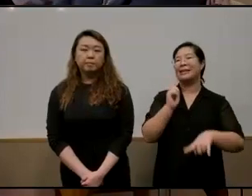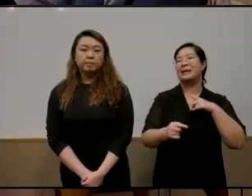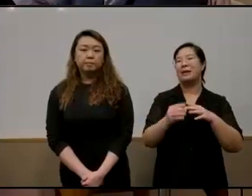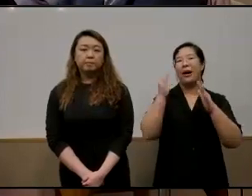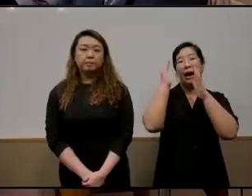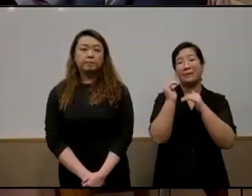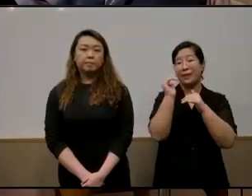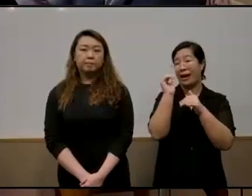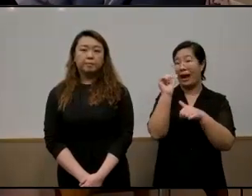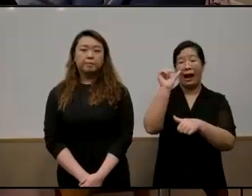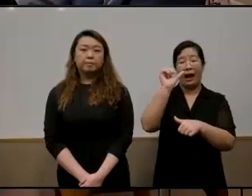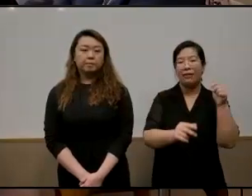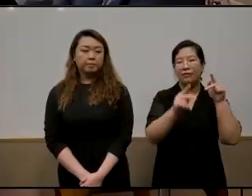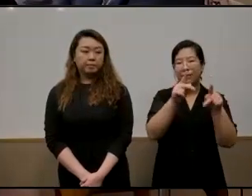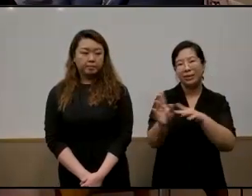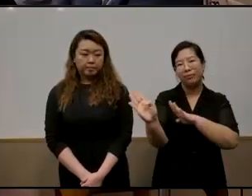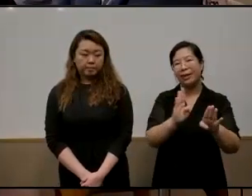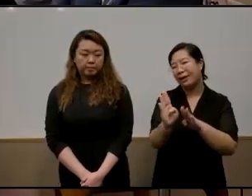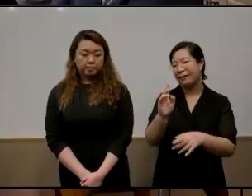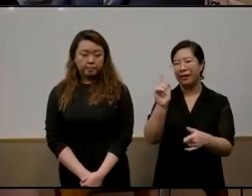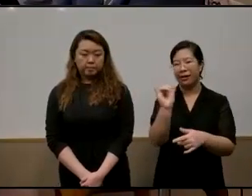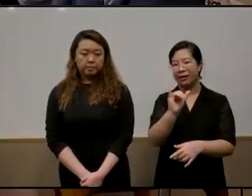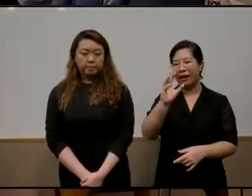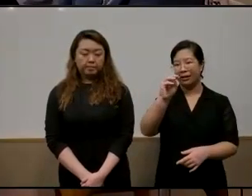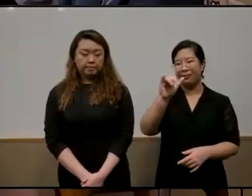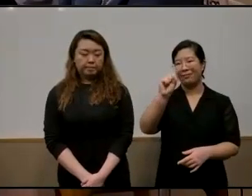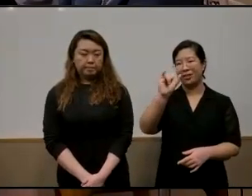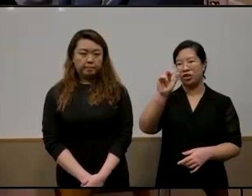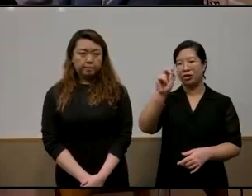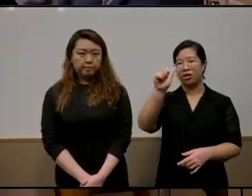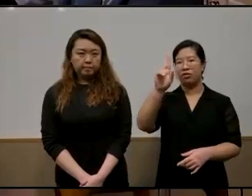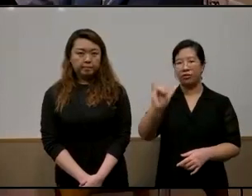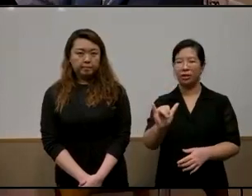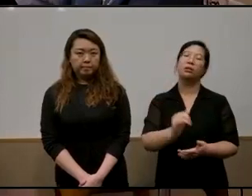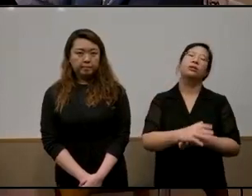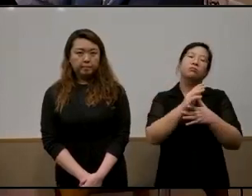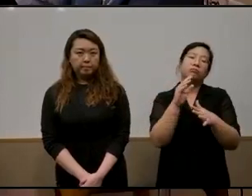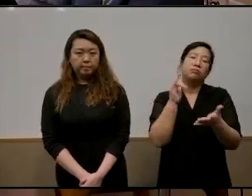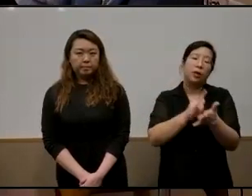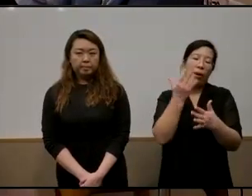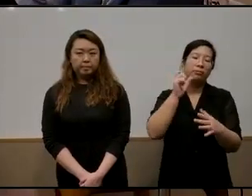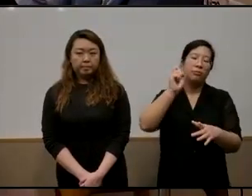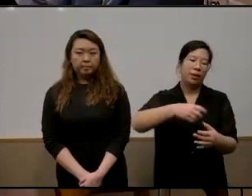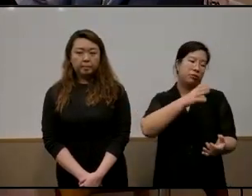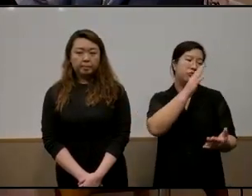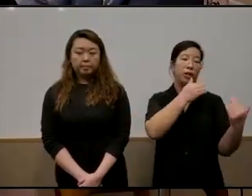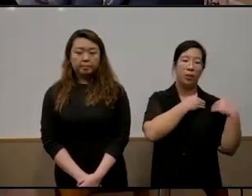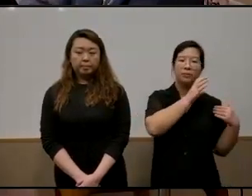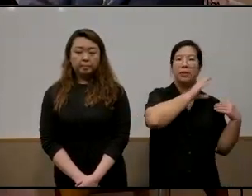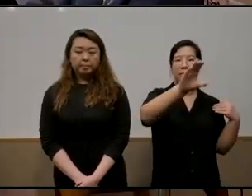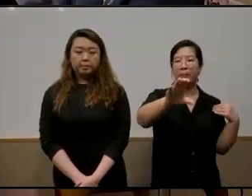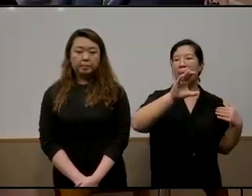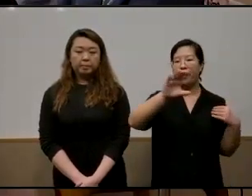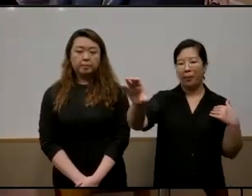like a hundred percent missionary all the time which is why we should spread the burden around and maybe get more educators and schools who